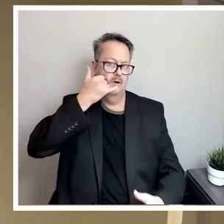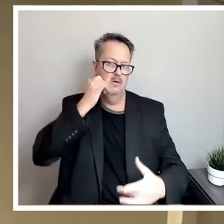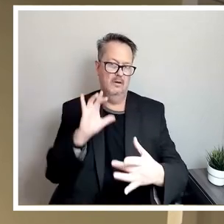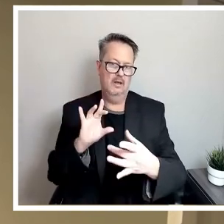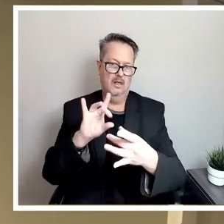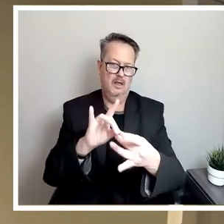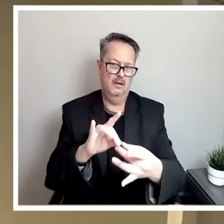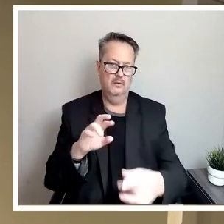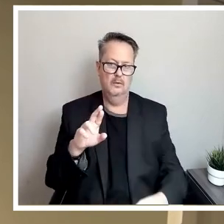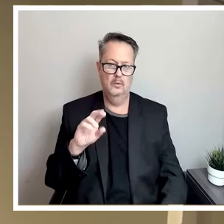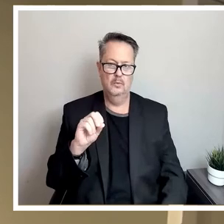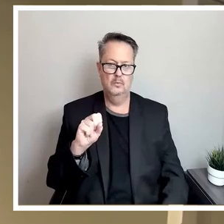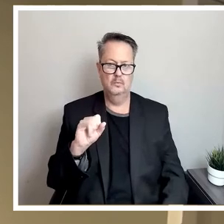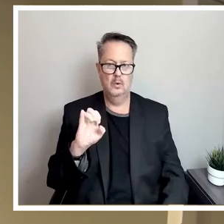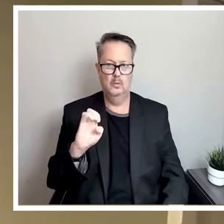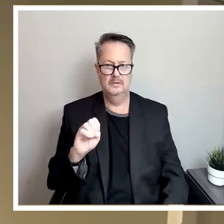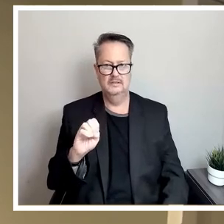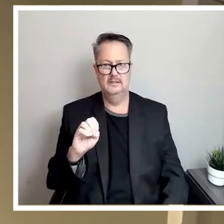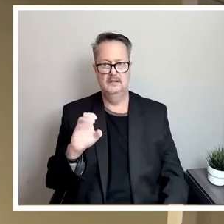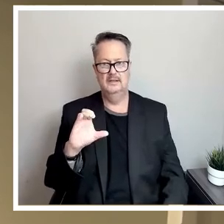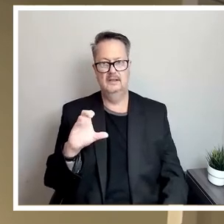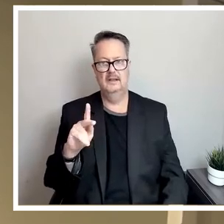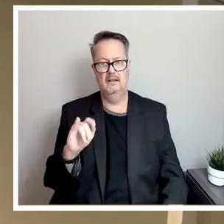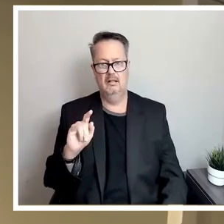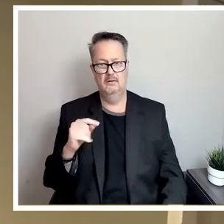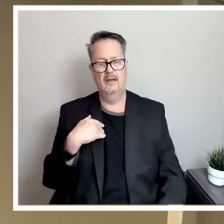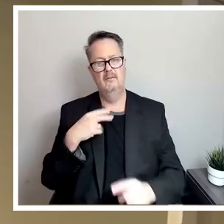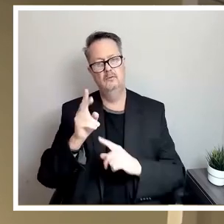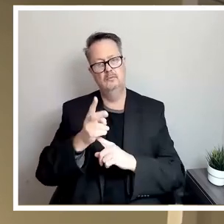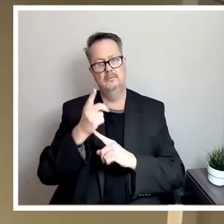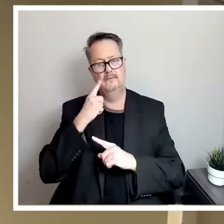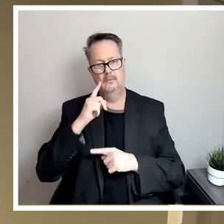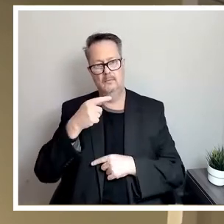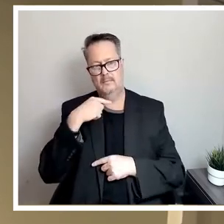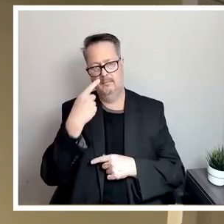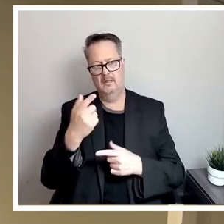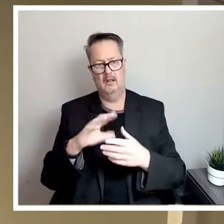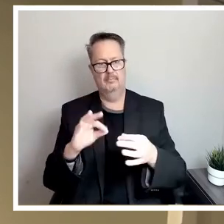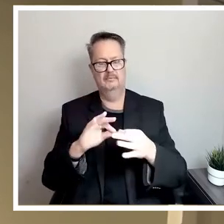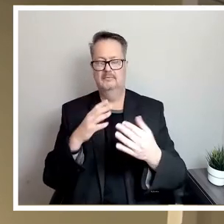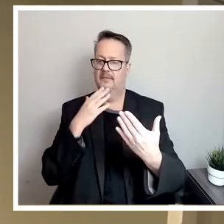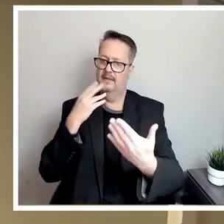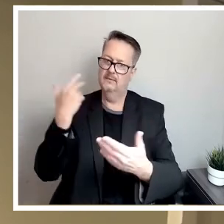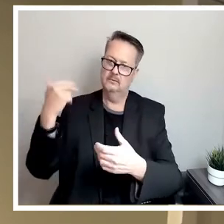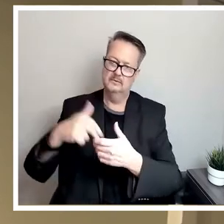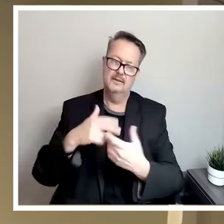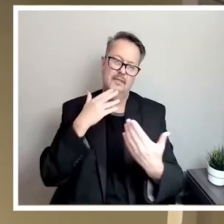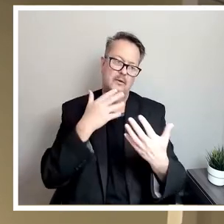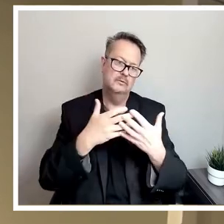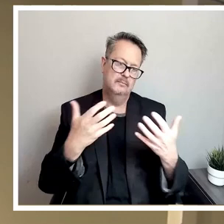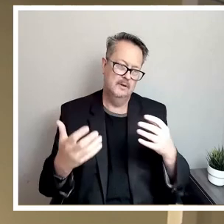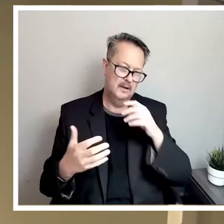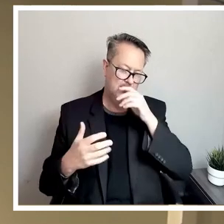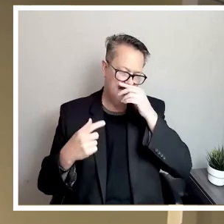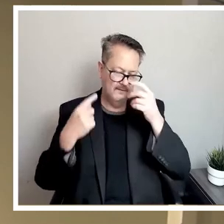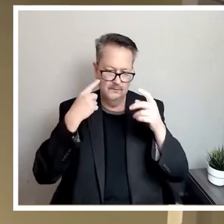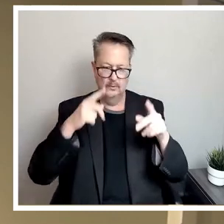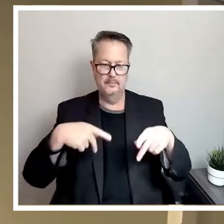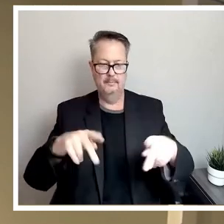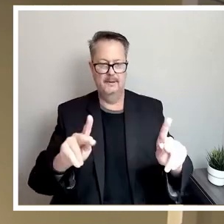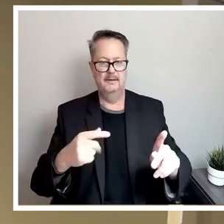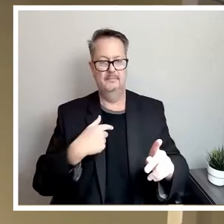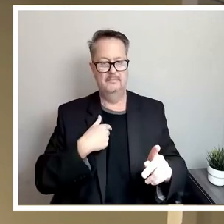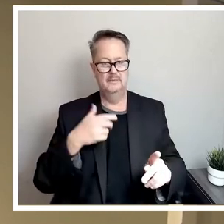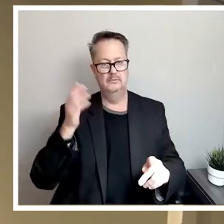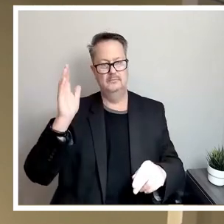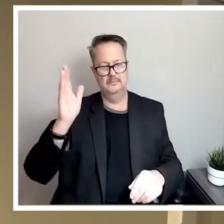you have two minutes for your public comments. Thanks for joining us tonight. Thank you so much for allowing me to speak. I've